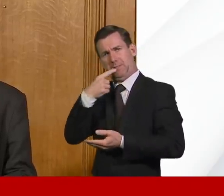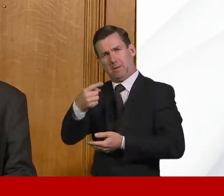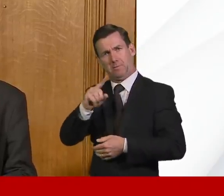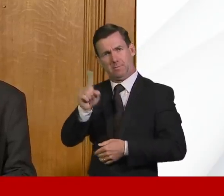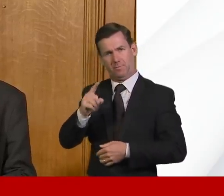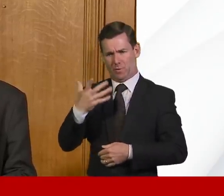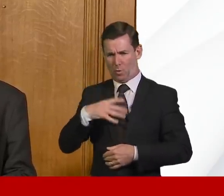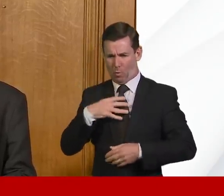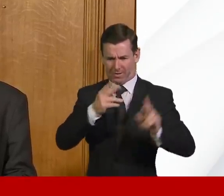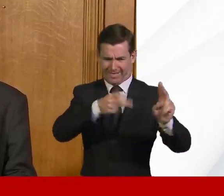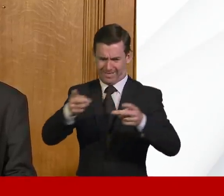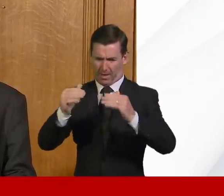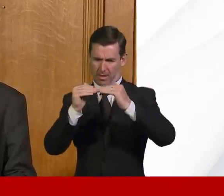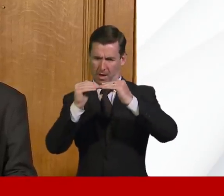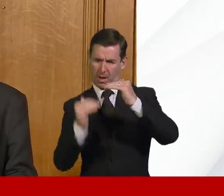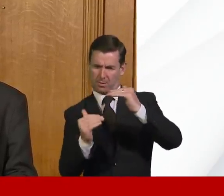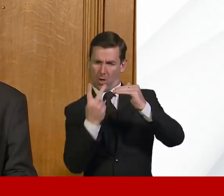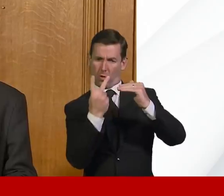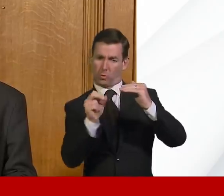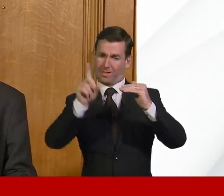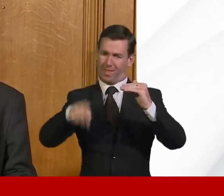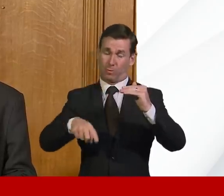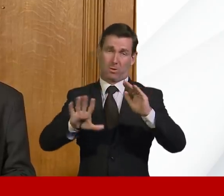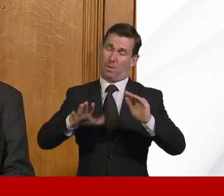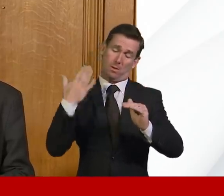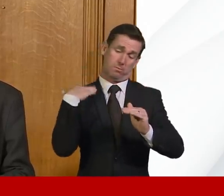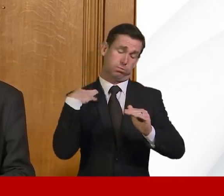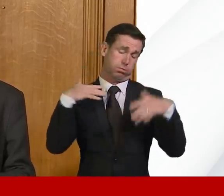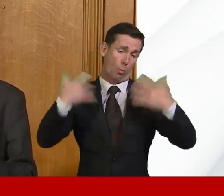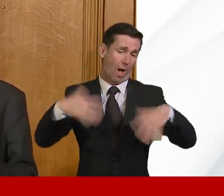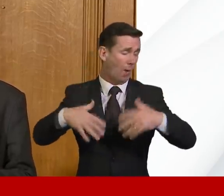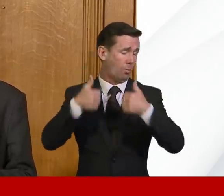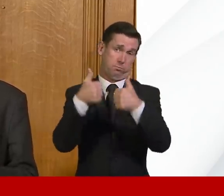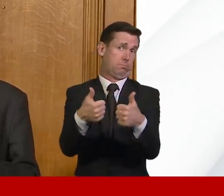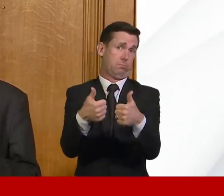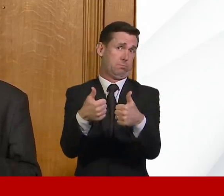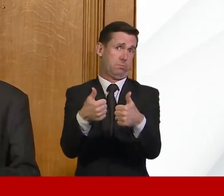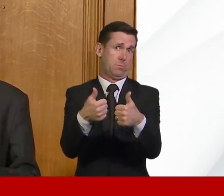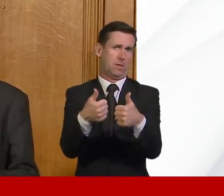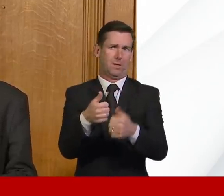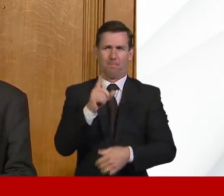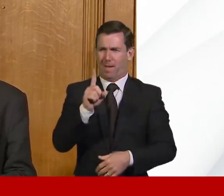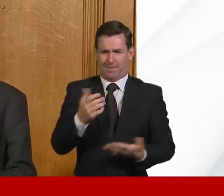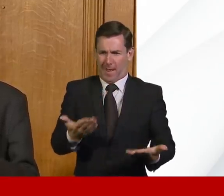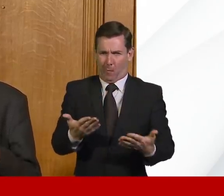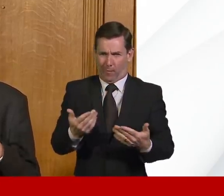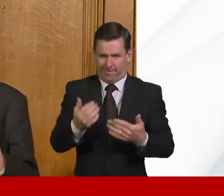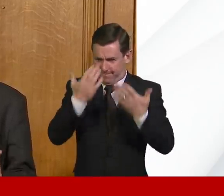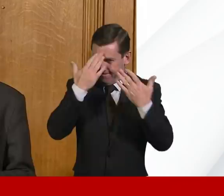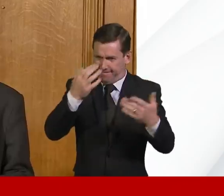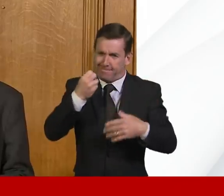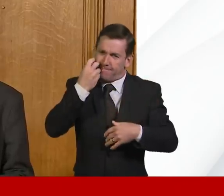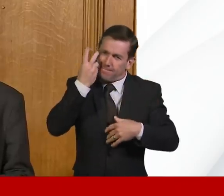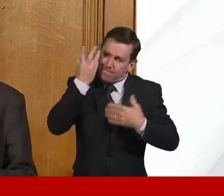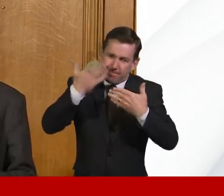keep deaths below 20,000, we will have done very well in this epidemic. It's early at the moment, and the